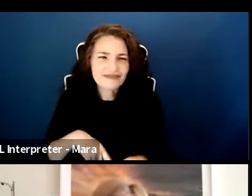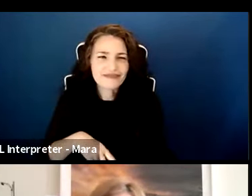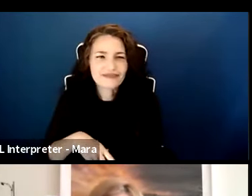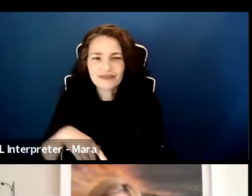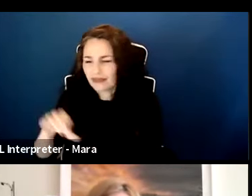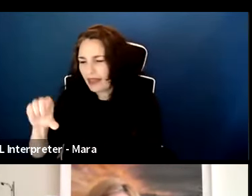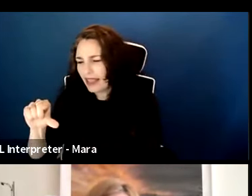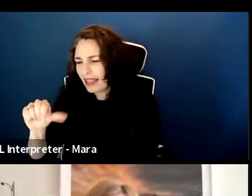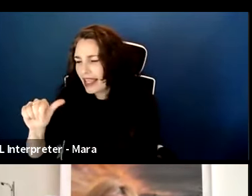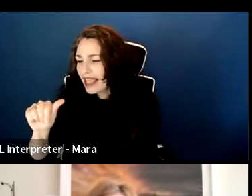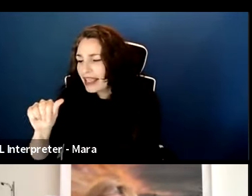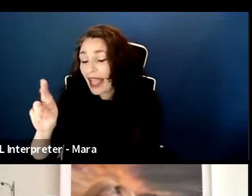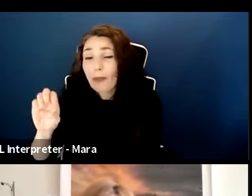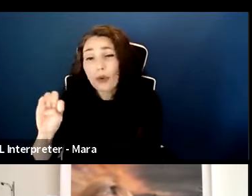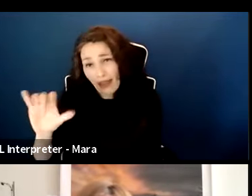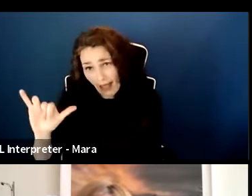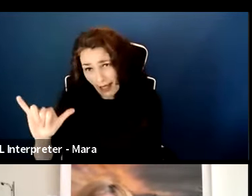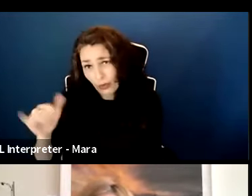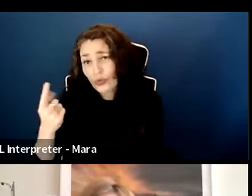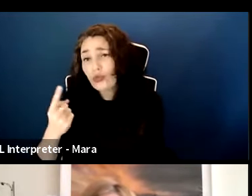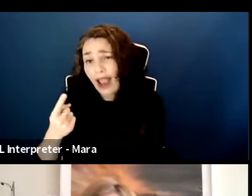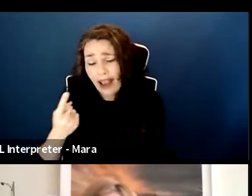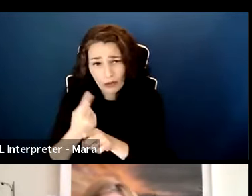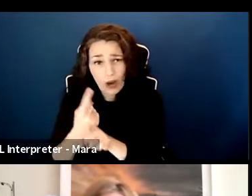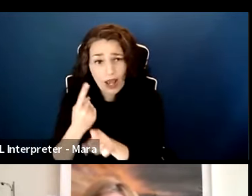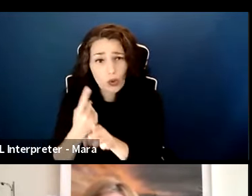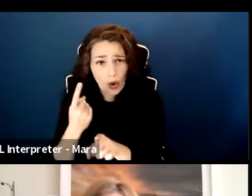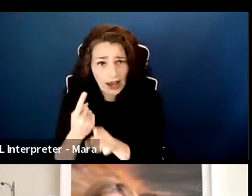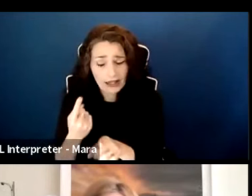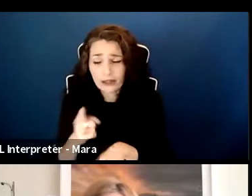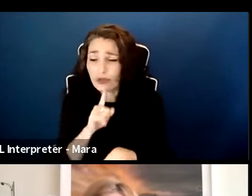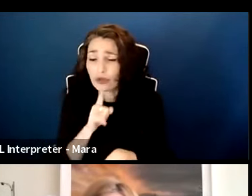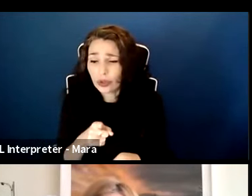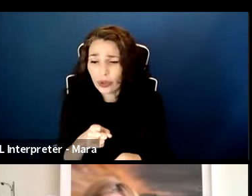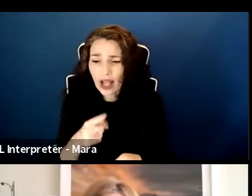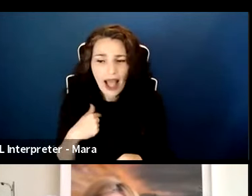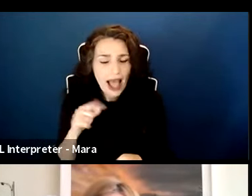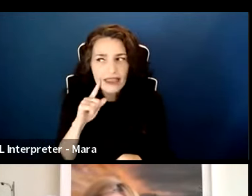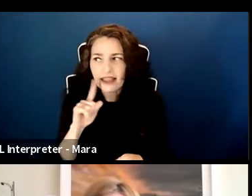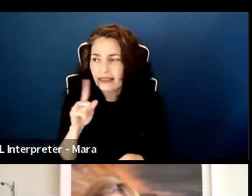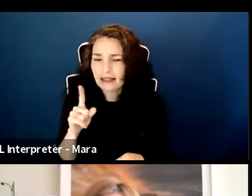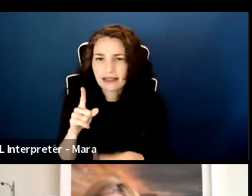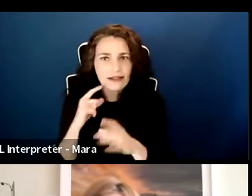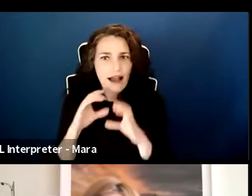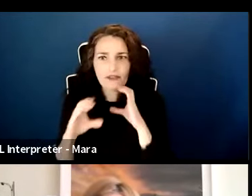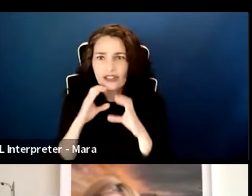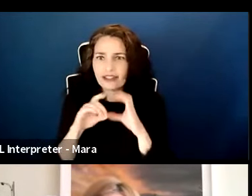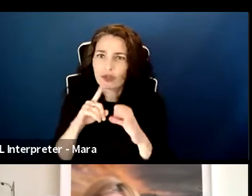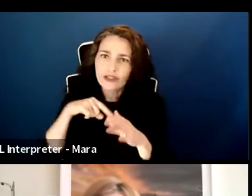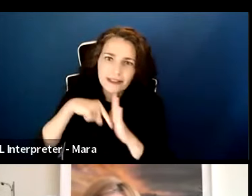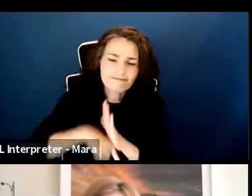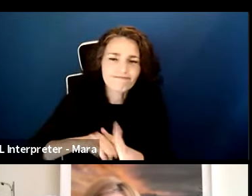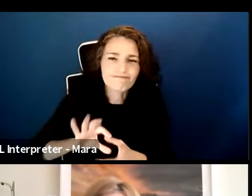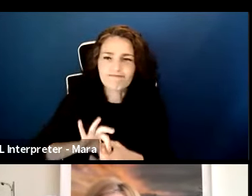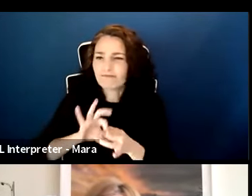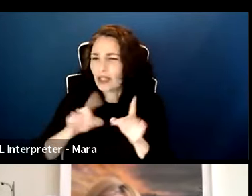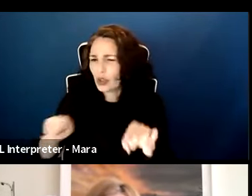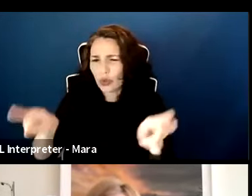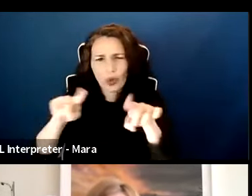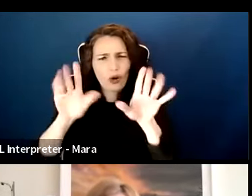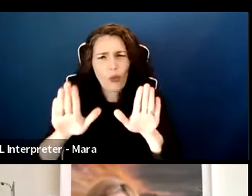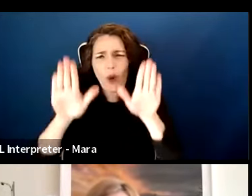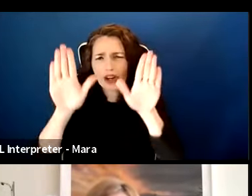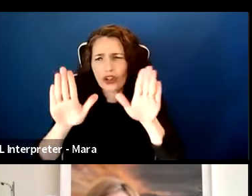awesome thing that we do, but I, I'm going to go, I just, I think this is so rich and you guys are so wonderful. I'm just going to do one last question and then